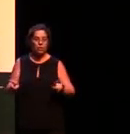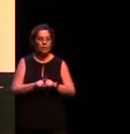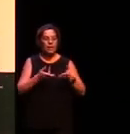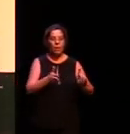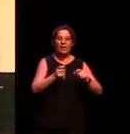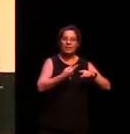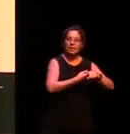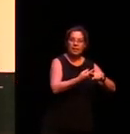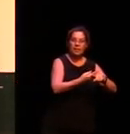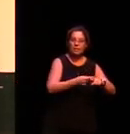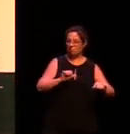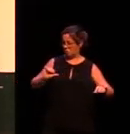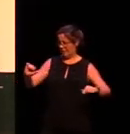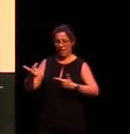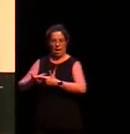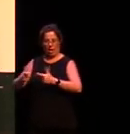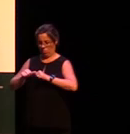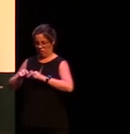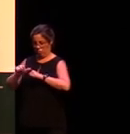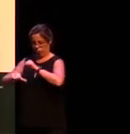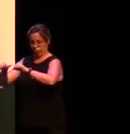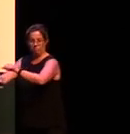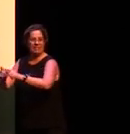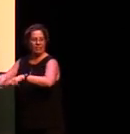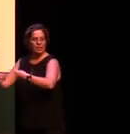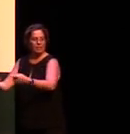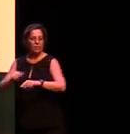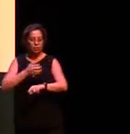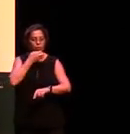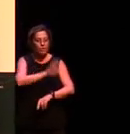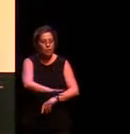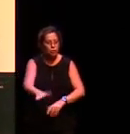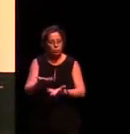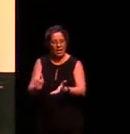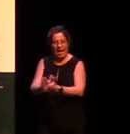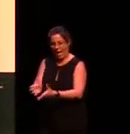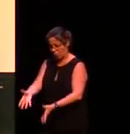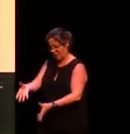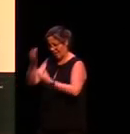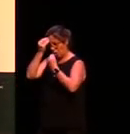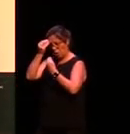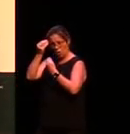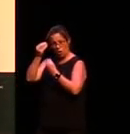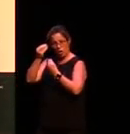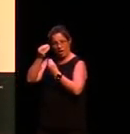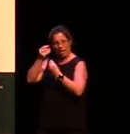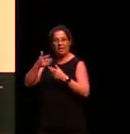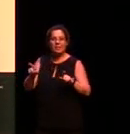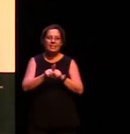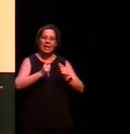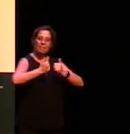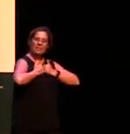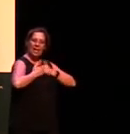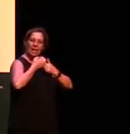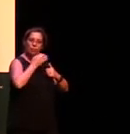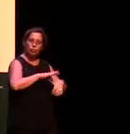given that it works so differently and do Murimpatta learning children go through the same sort of developmental sequences when they're learning